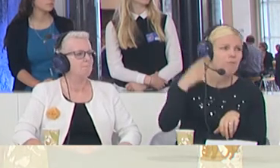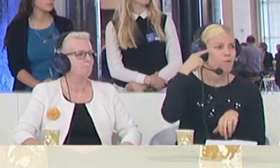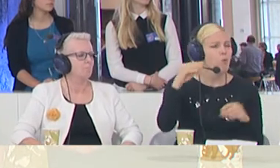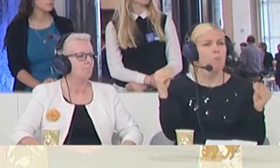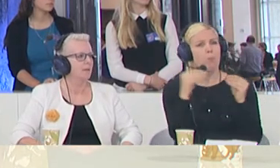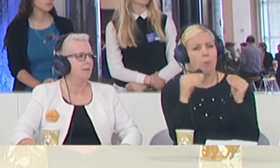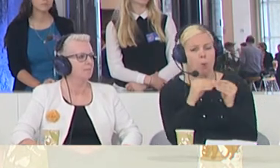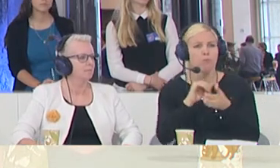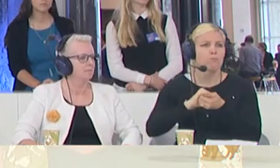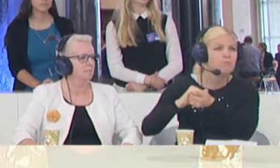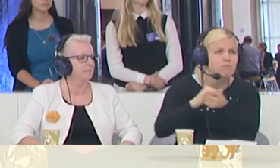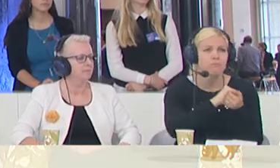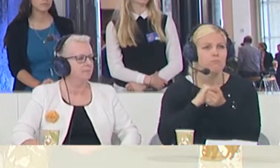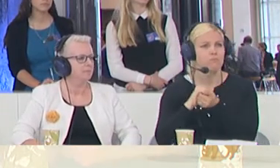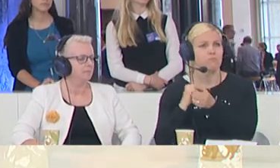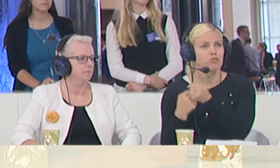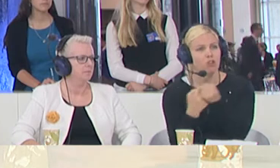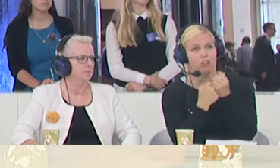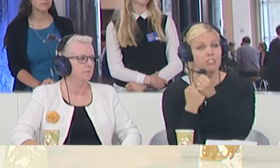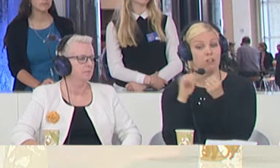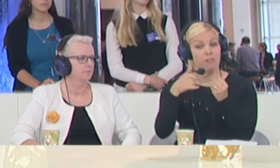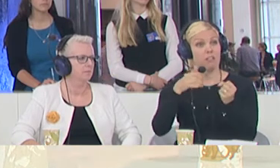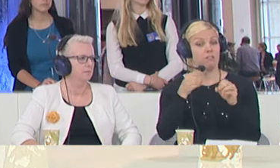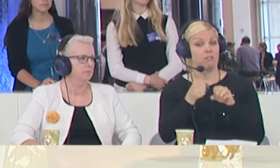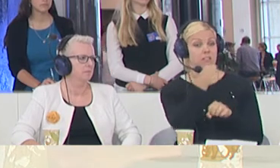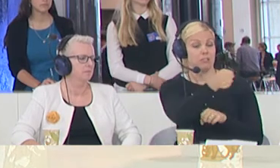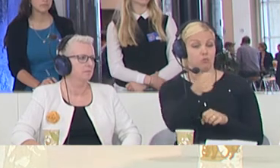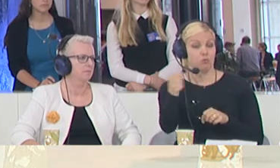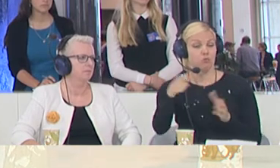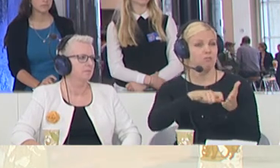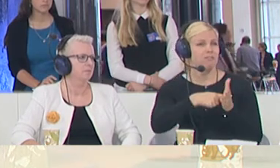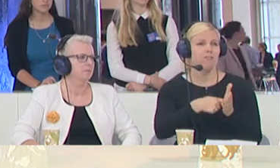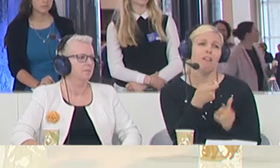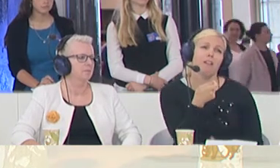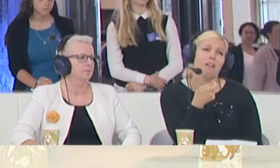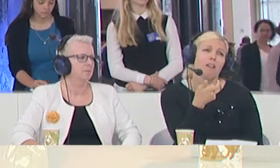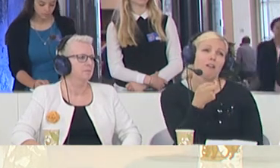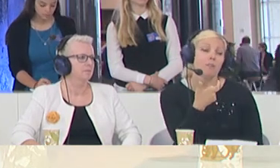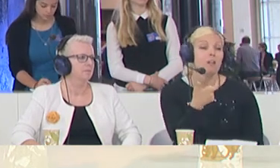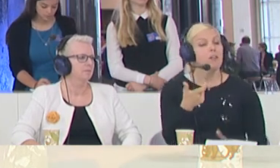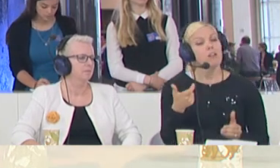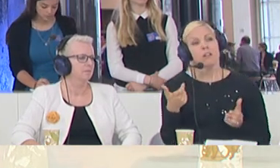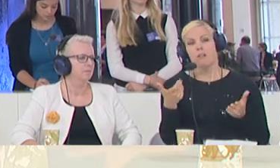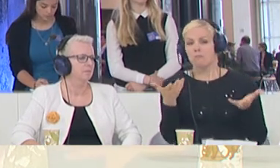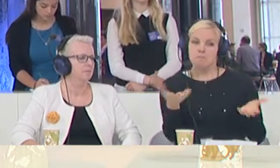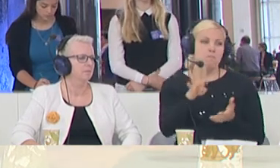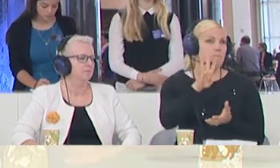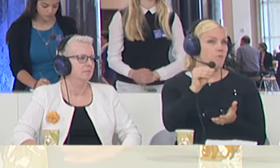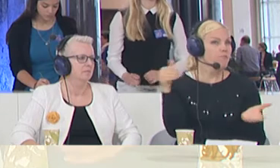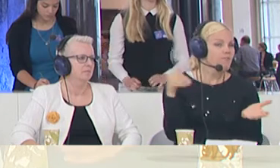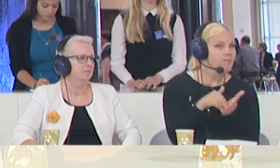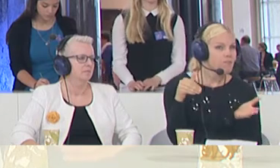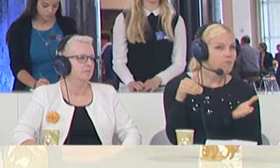the distribution key that is on the table is a very small measure. We're talking about 40,000 refugees here.